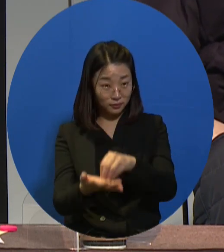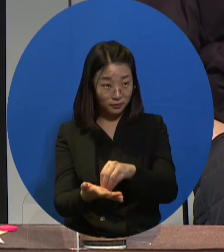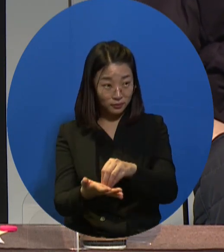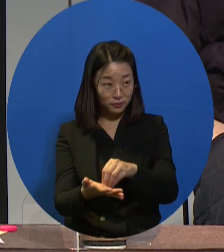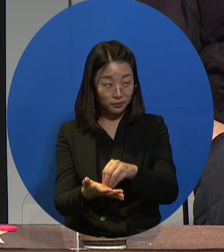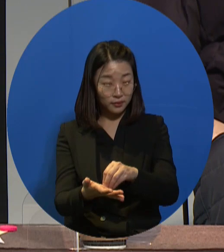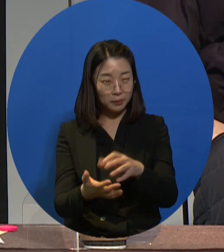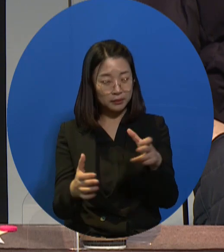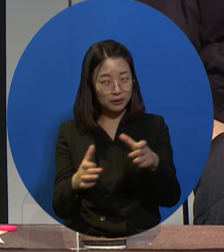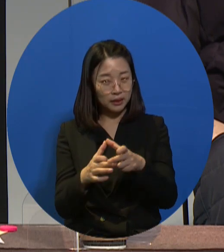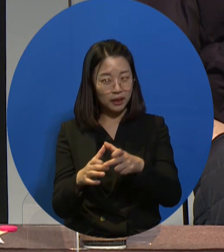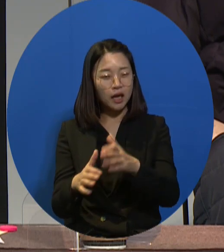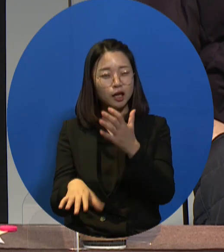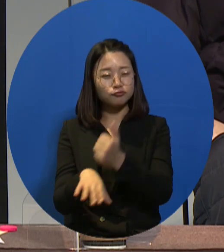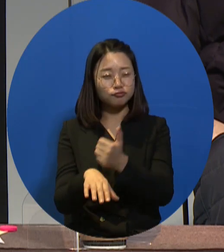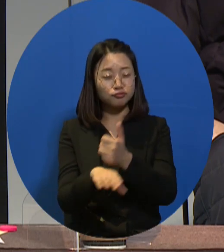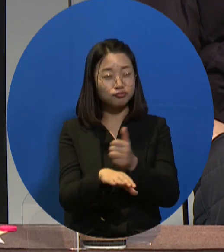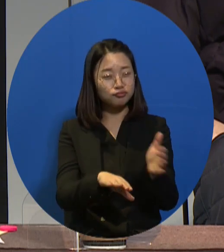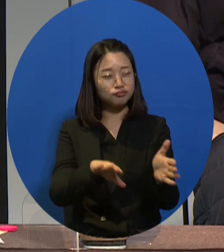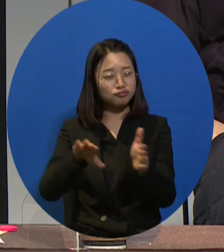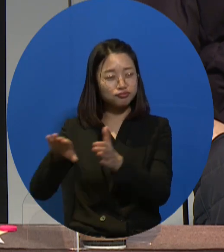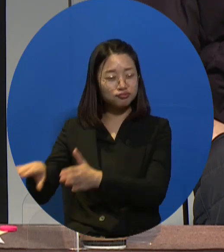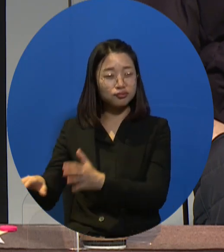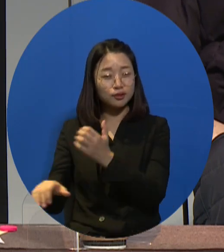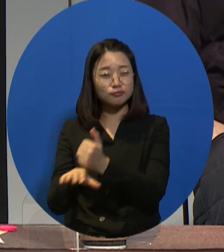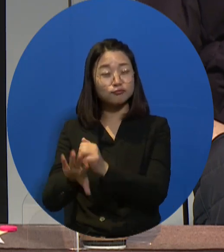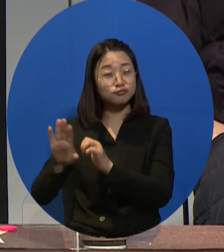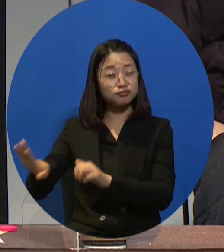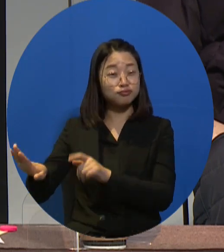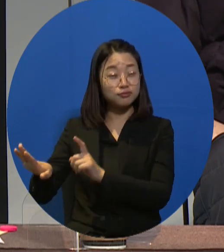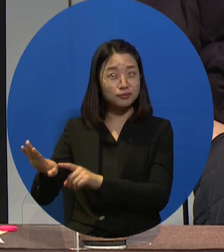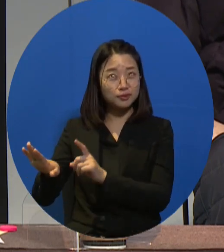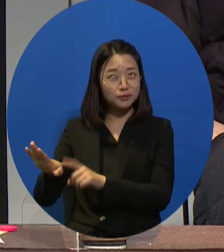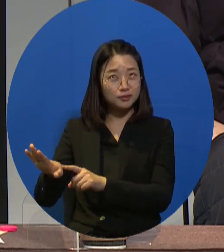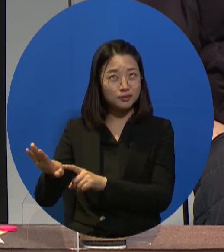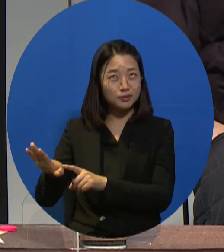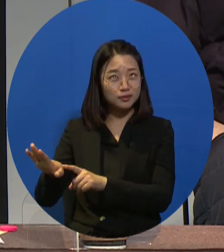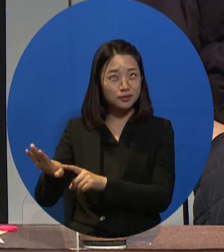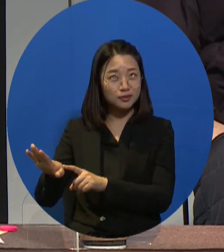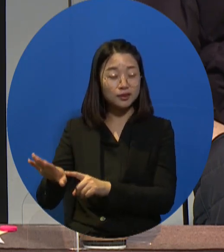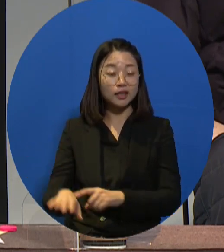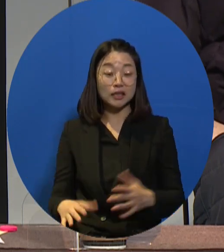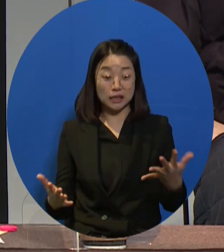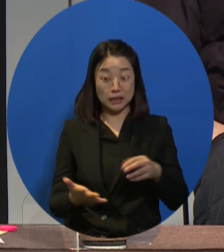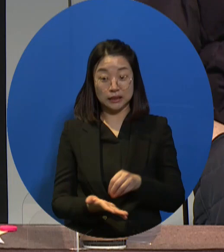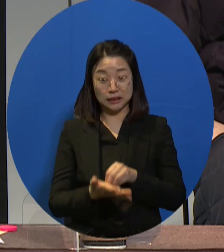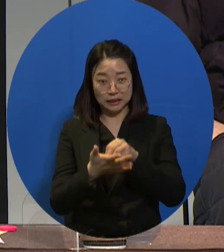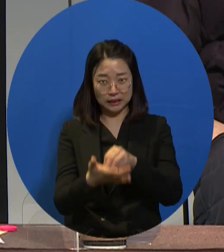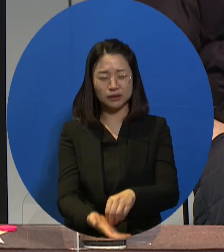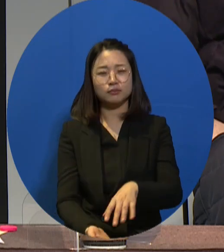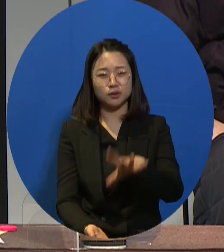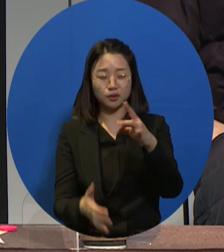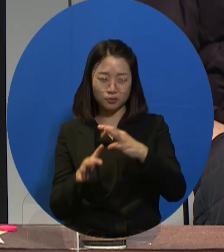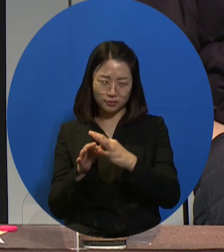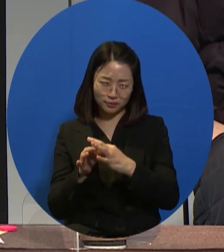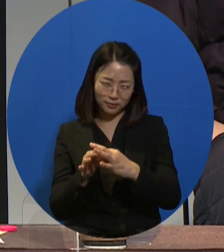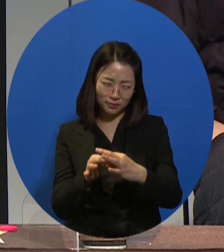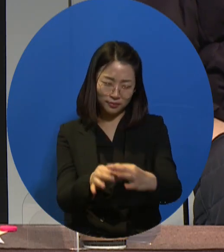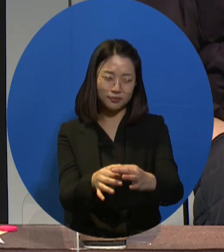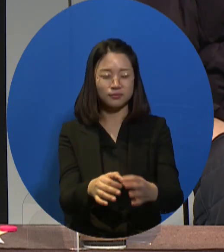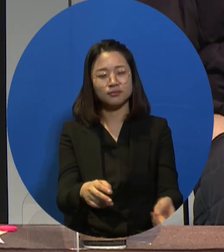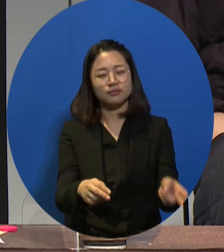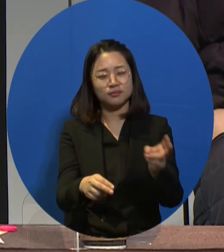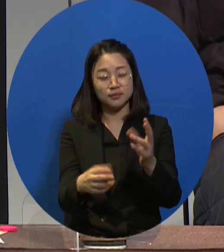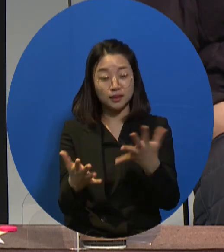guarantee, the jobs for other people might be guaranteed first. And the severely disabled people might be placed in the